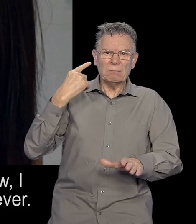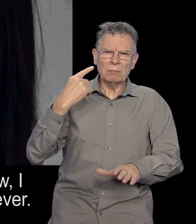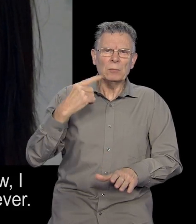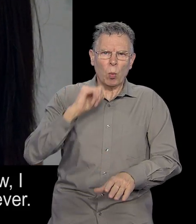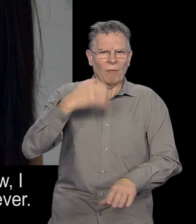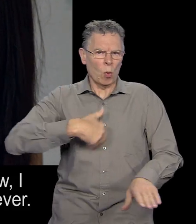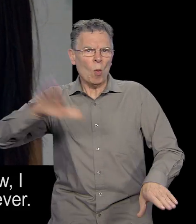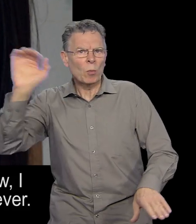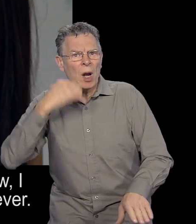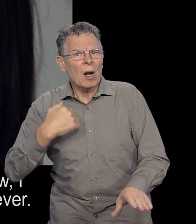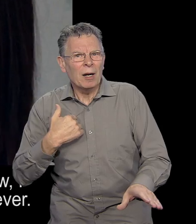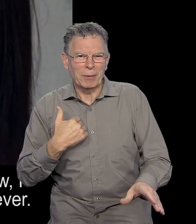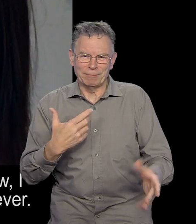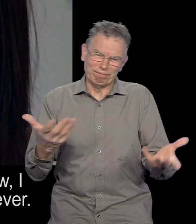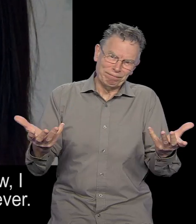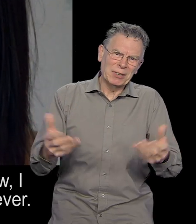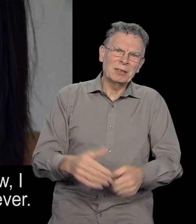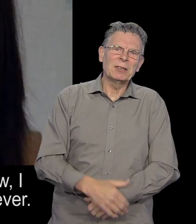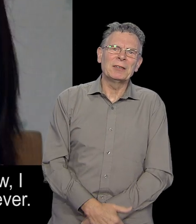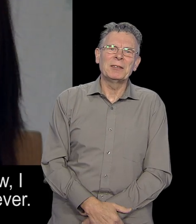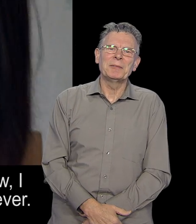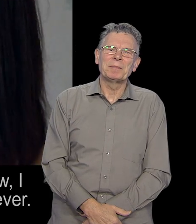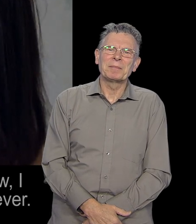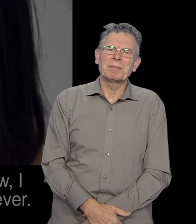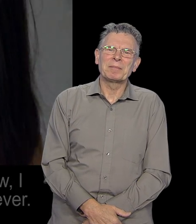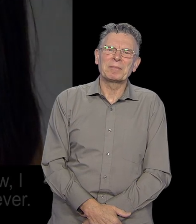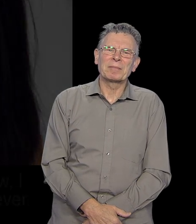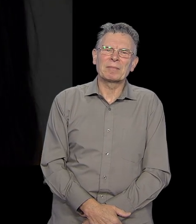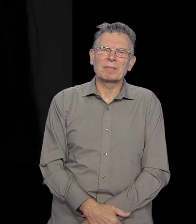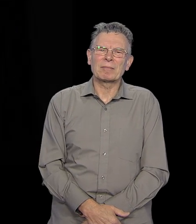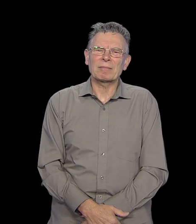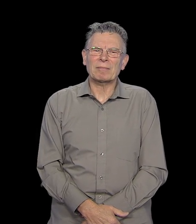known now, I wouldn't have never have gone at all, ever.